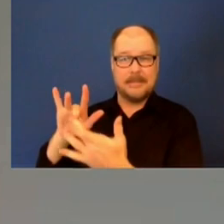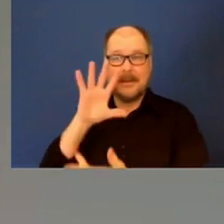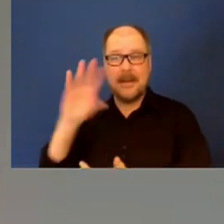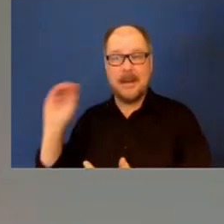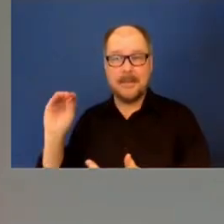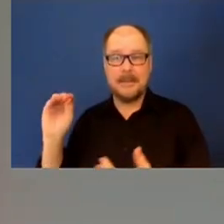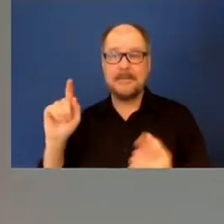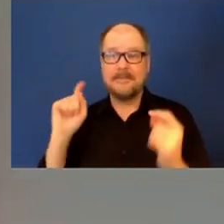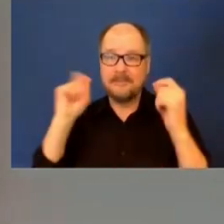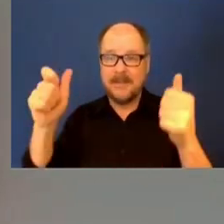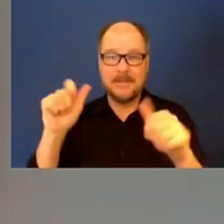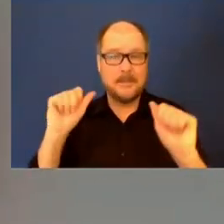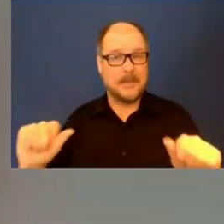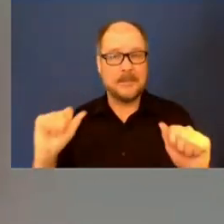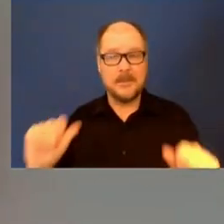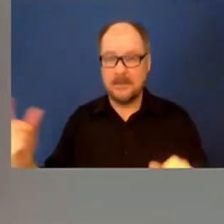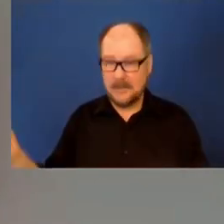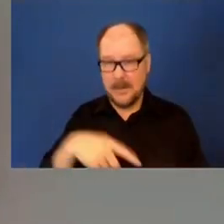as they can.